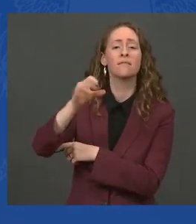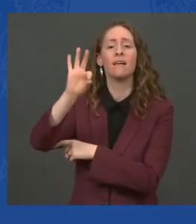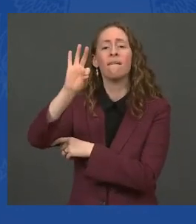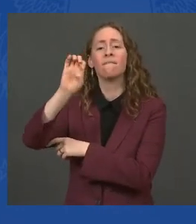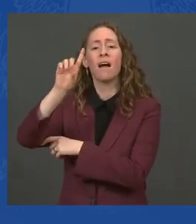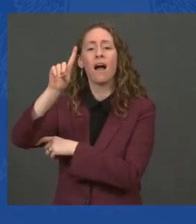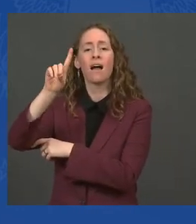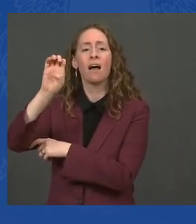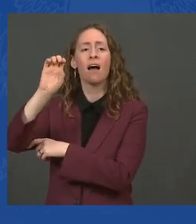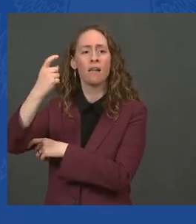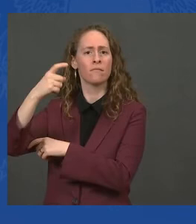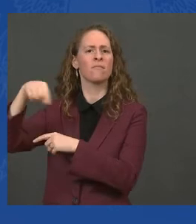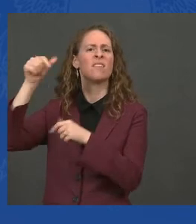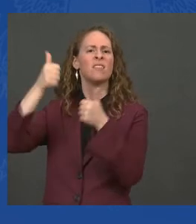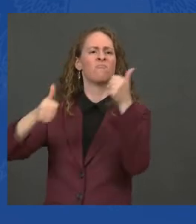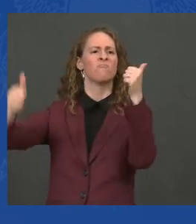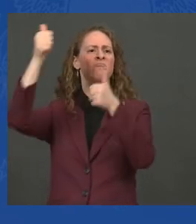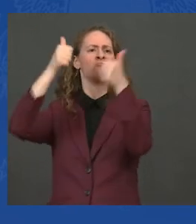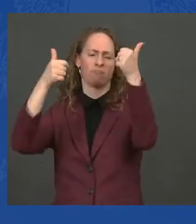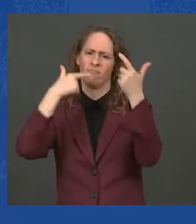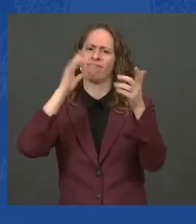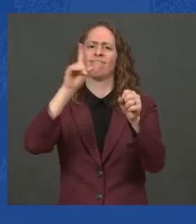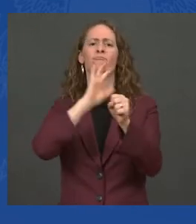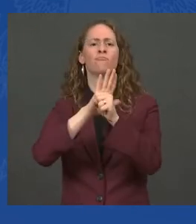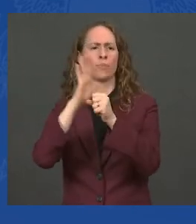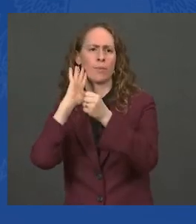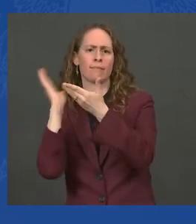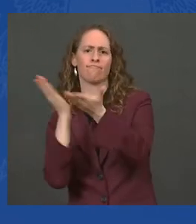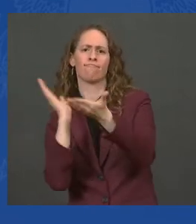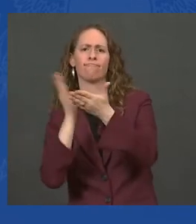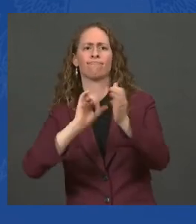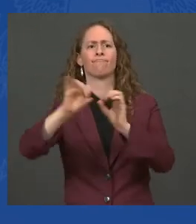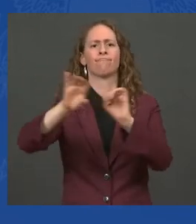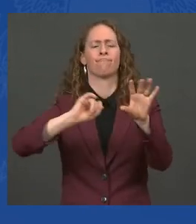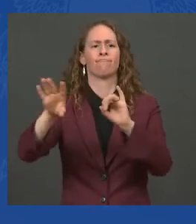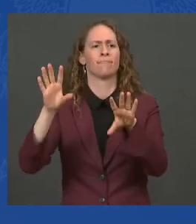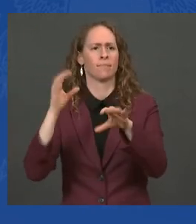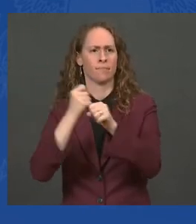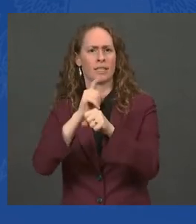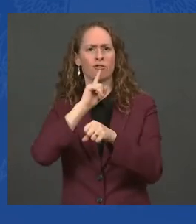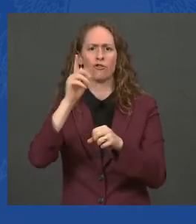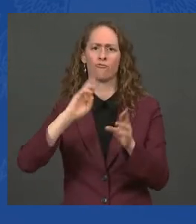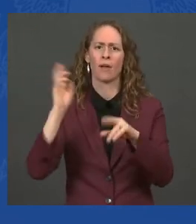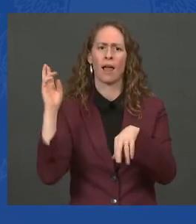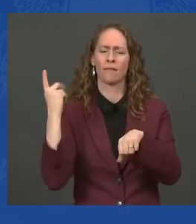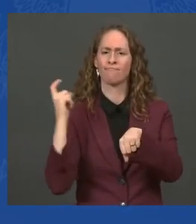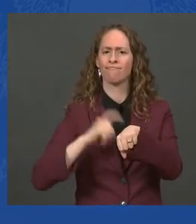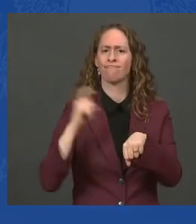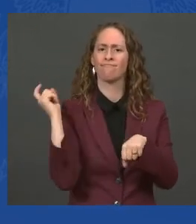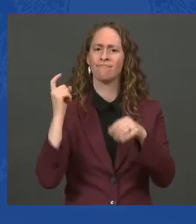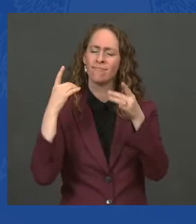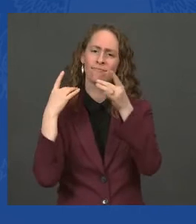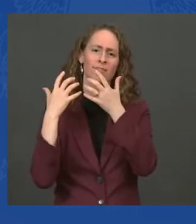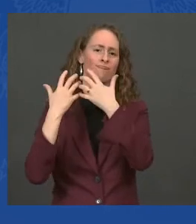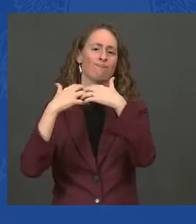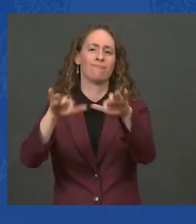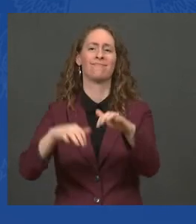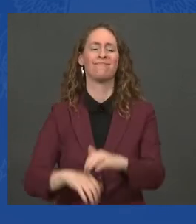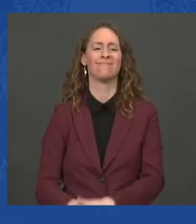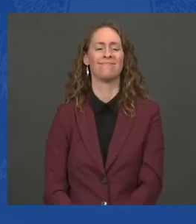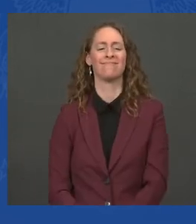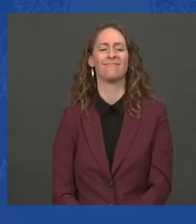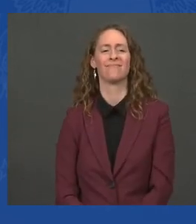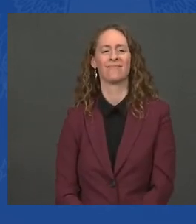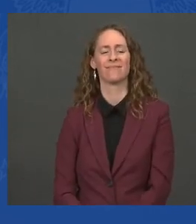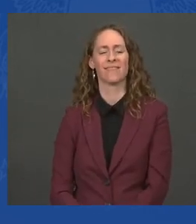are saying the same thing. So we're heading into holiday season in strong shape. Again, this is about a concerted,